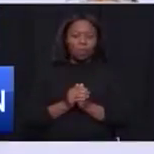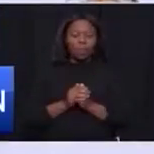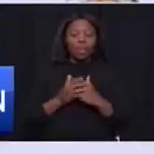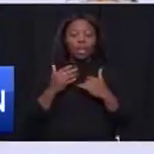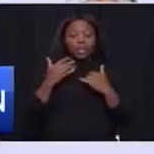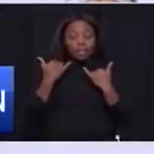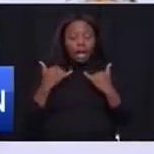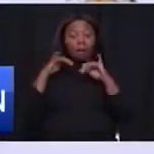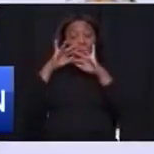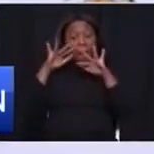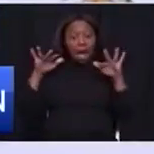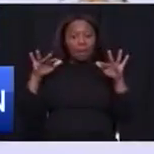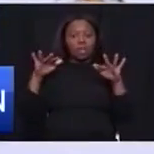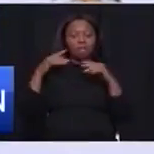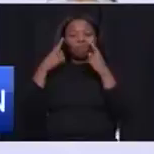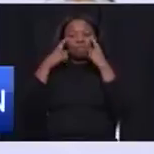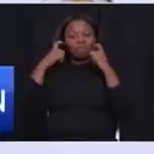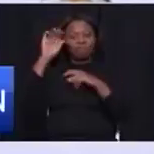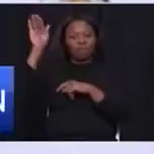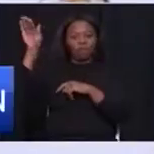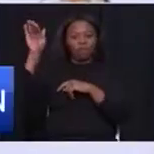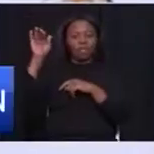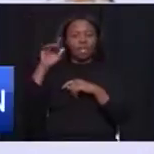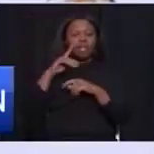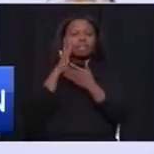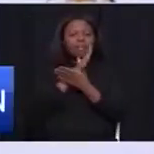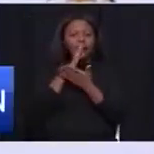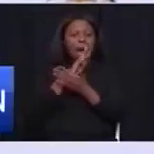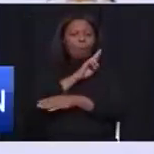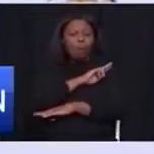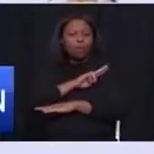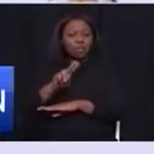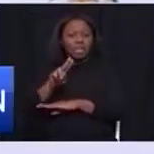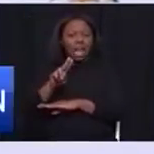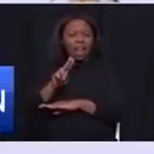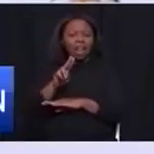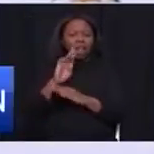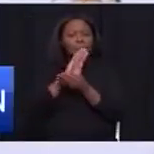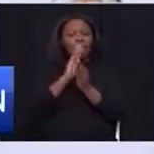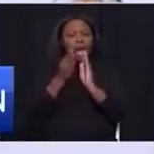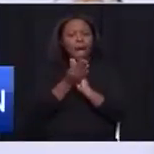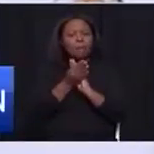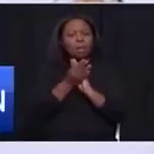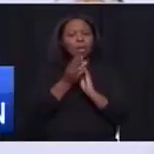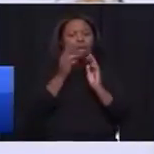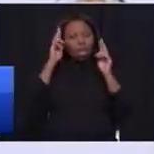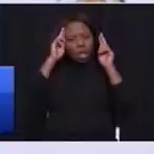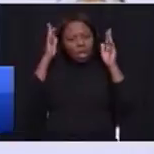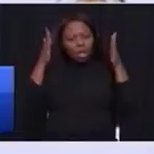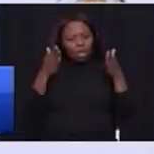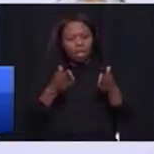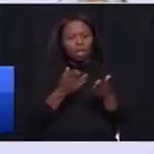public outcry that some of our hospitals are becoming mortuaries instead of being